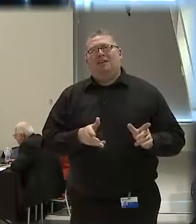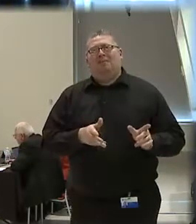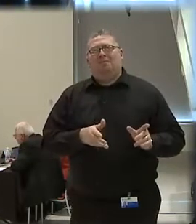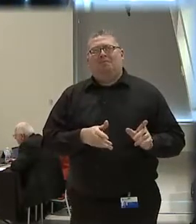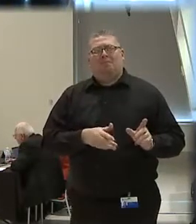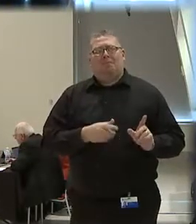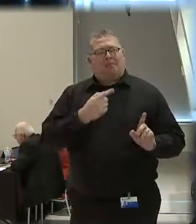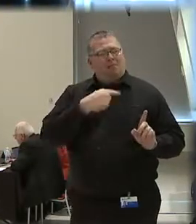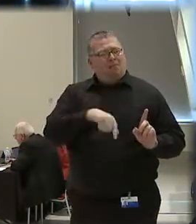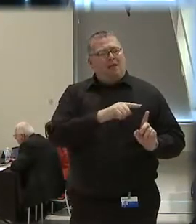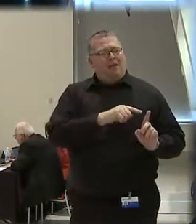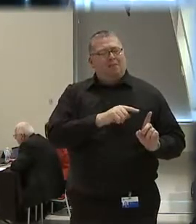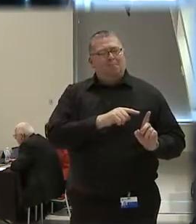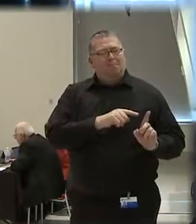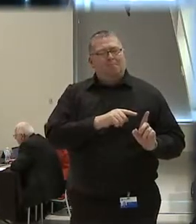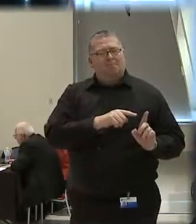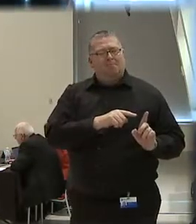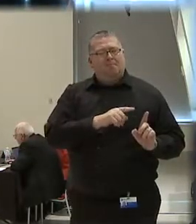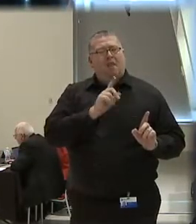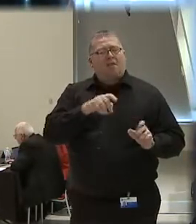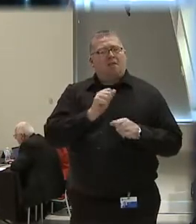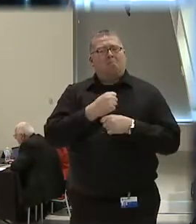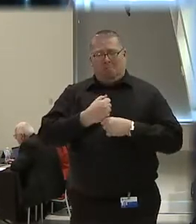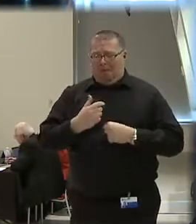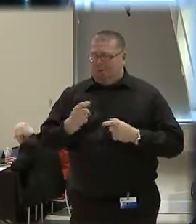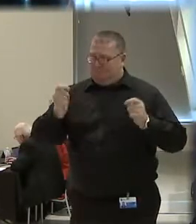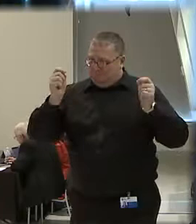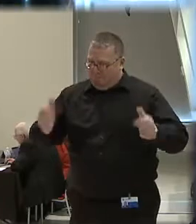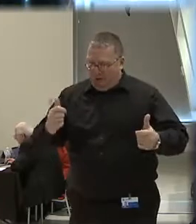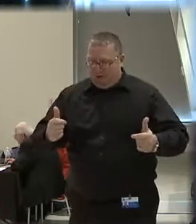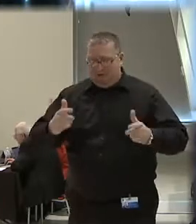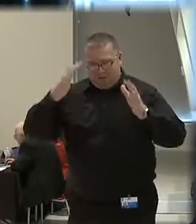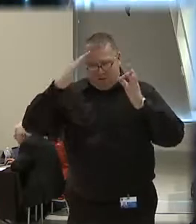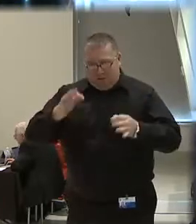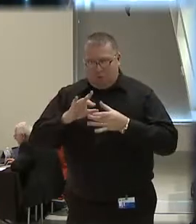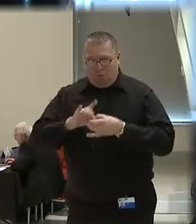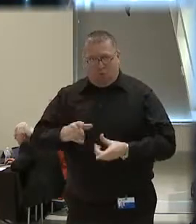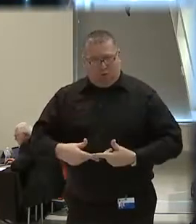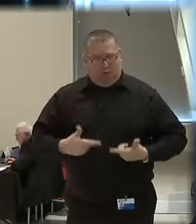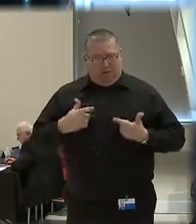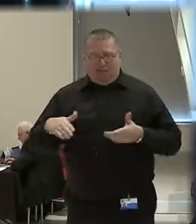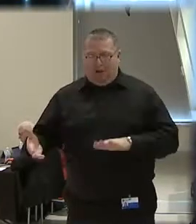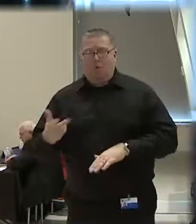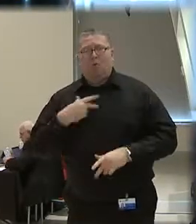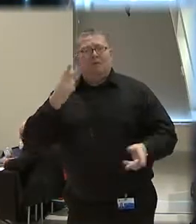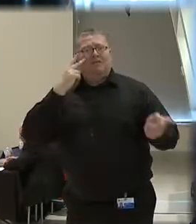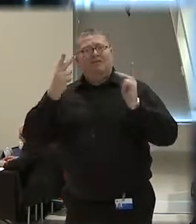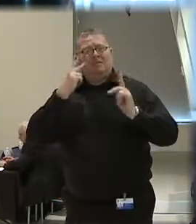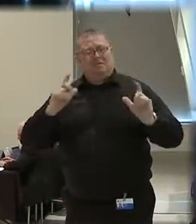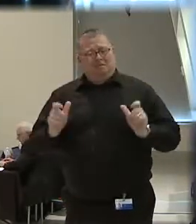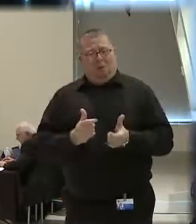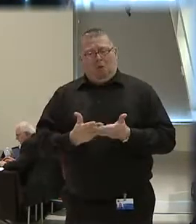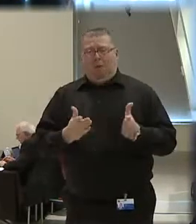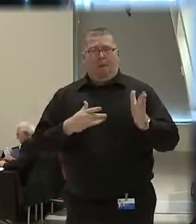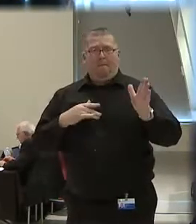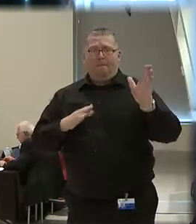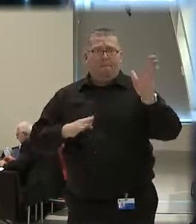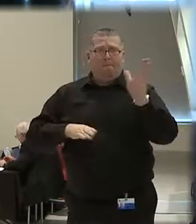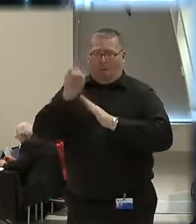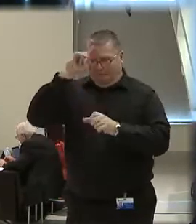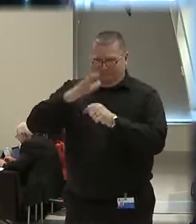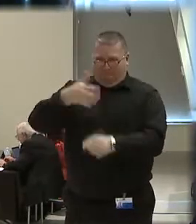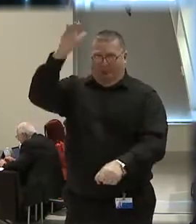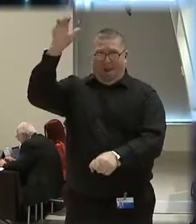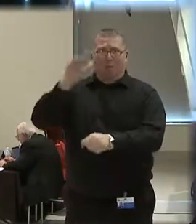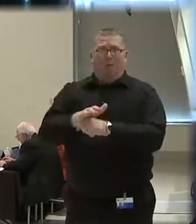sometimes have to make life and death situations. And we have seen small things escalate into big